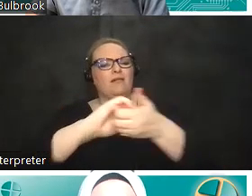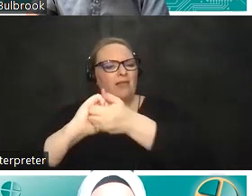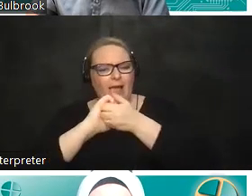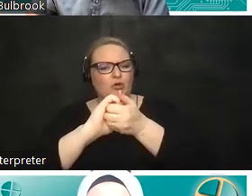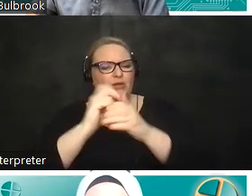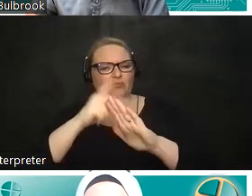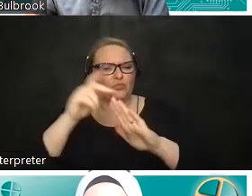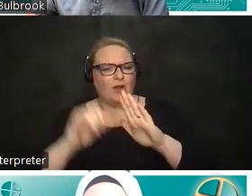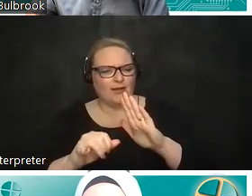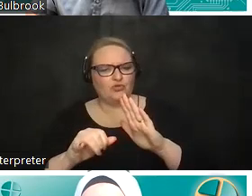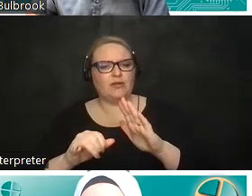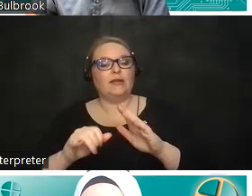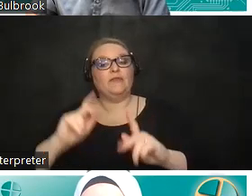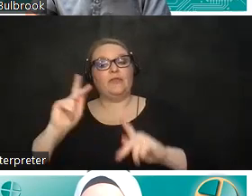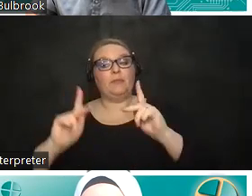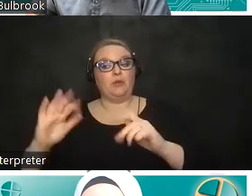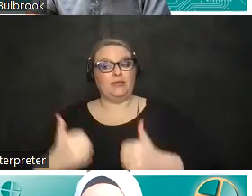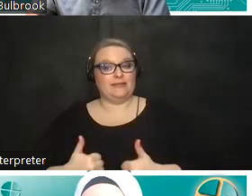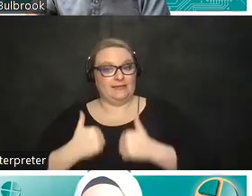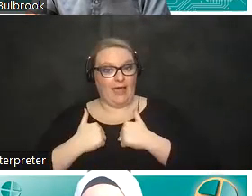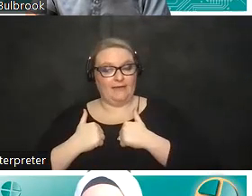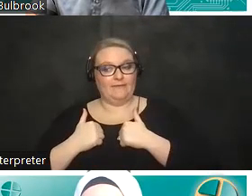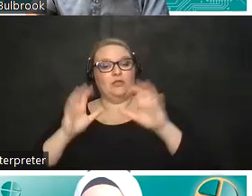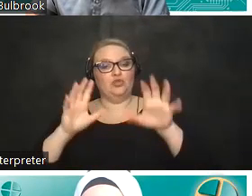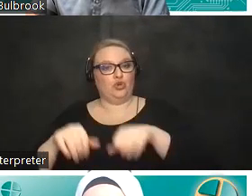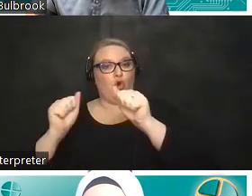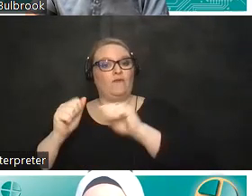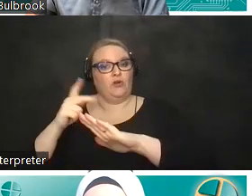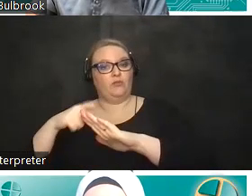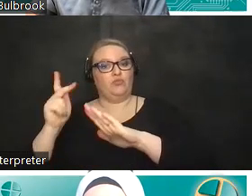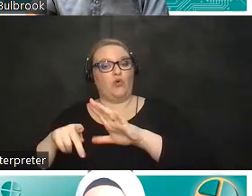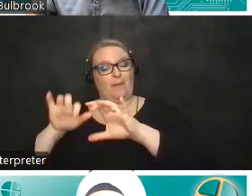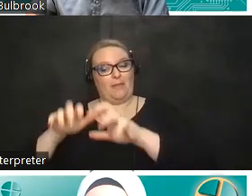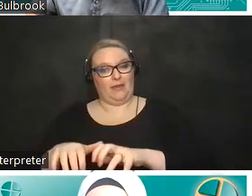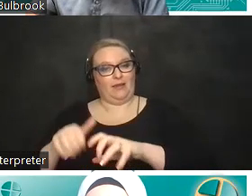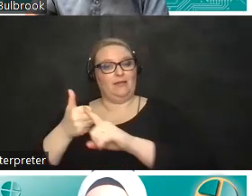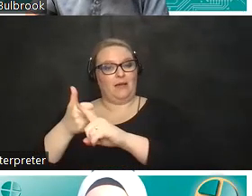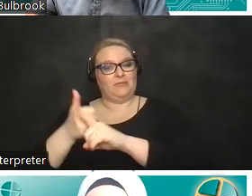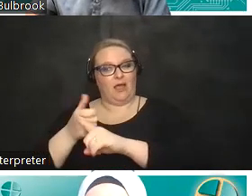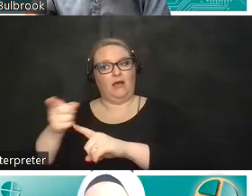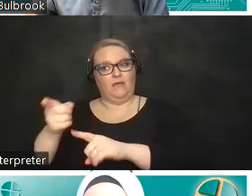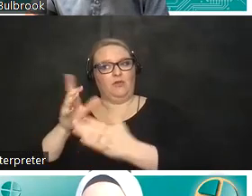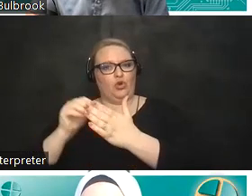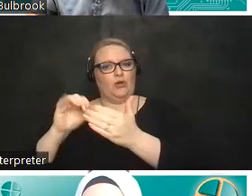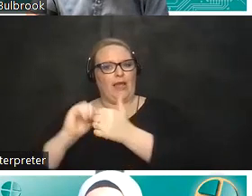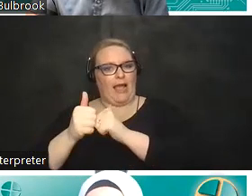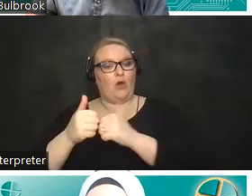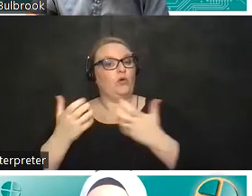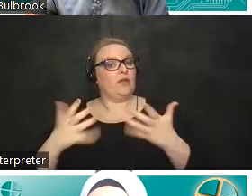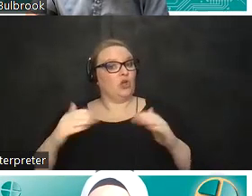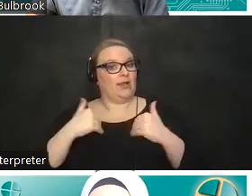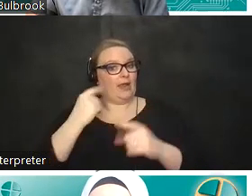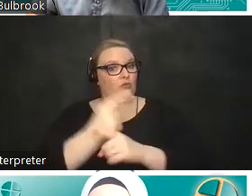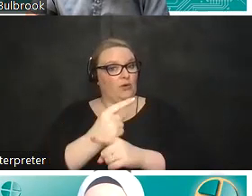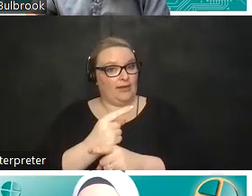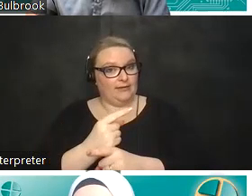one of his uh the people in his life has actually taken over the programming as well and learned how to do that i think that's all i had right